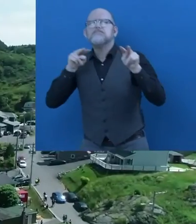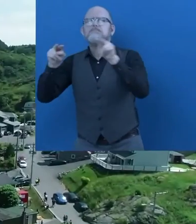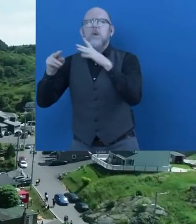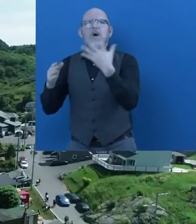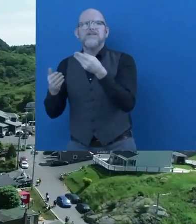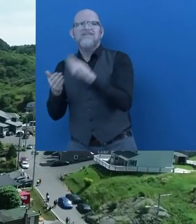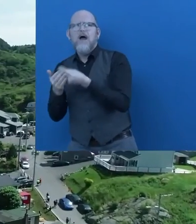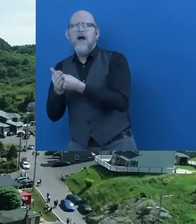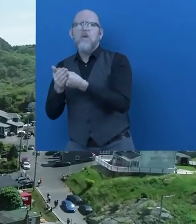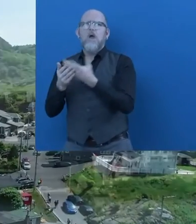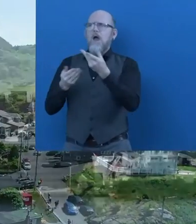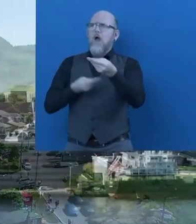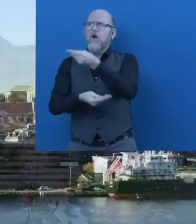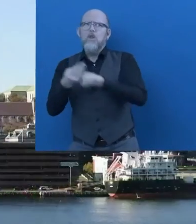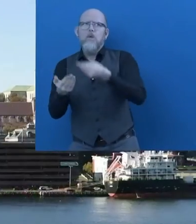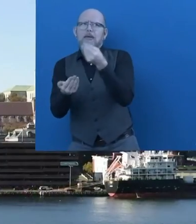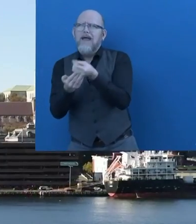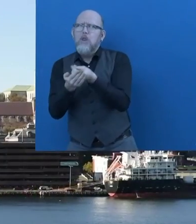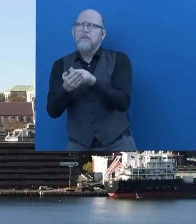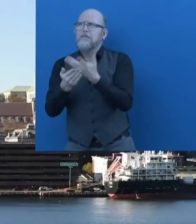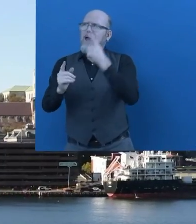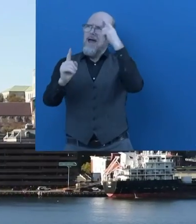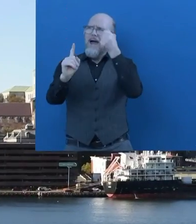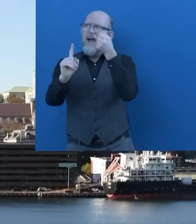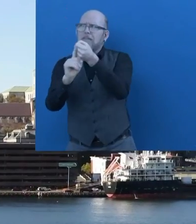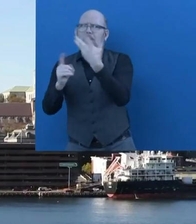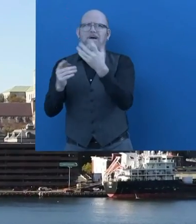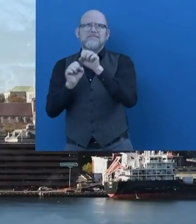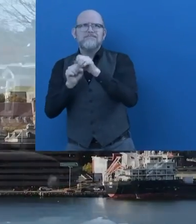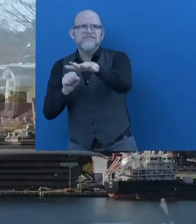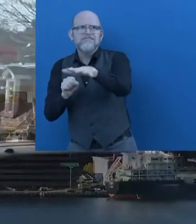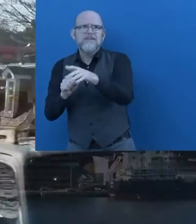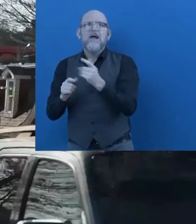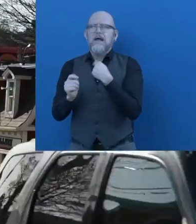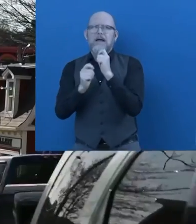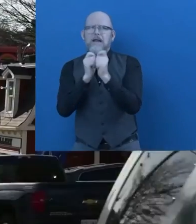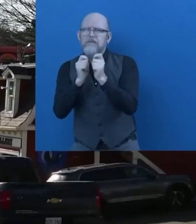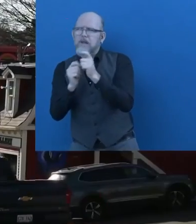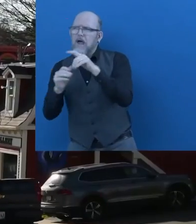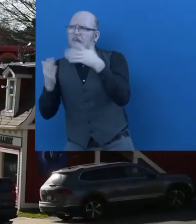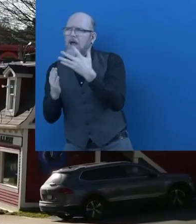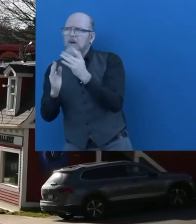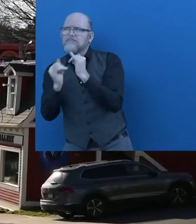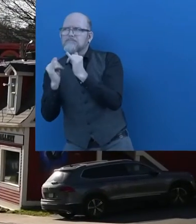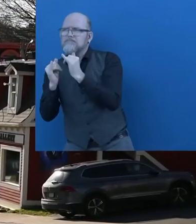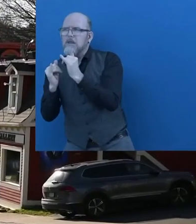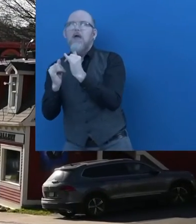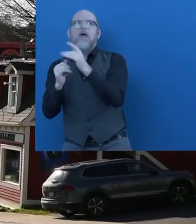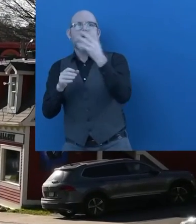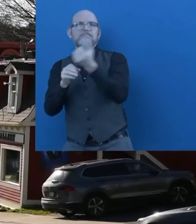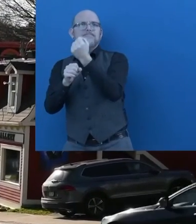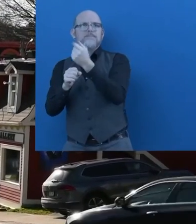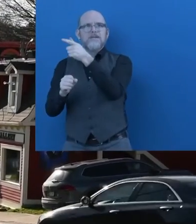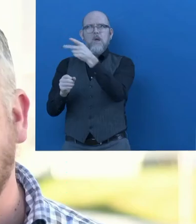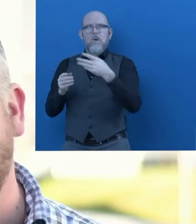impact we were having. Throughout that process, interviewing the individuals that we serve, we discovered that we could be doing things a different way.